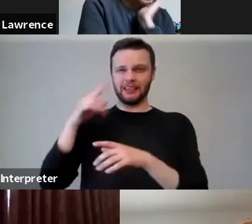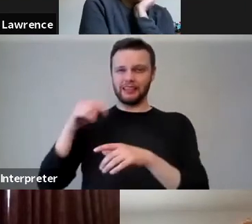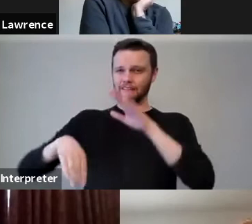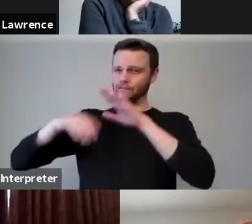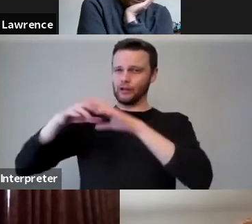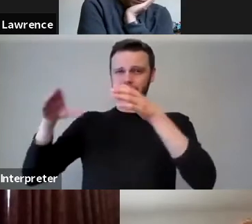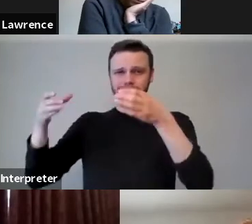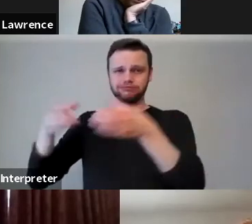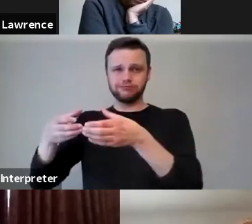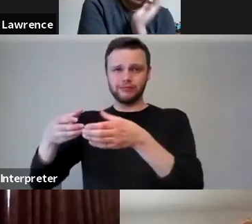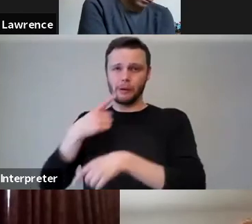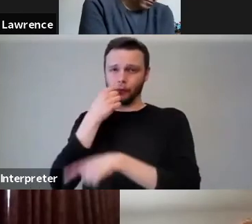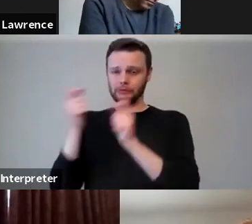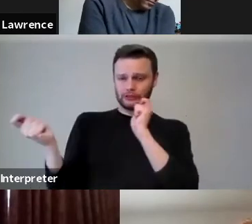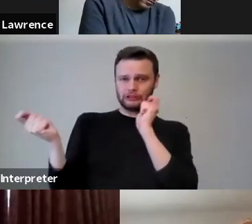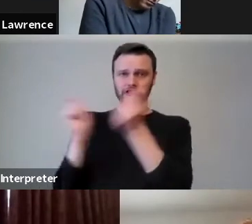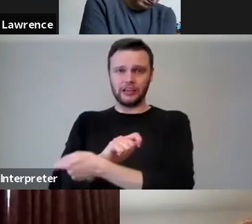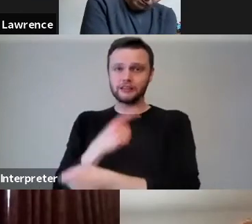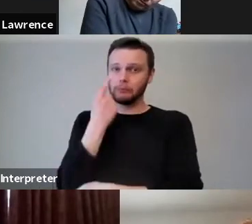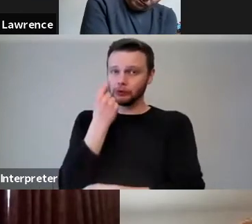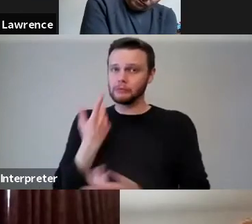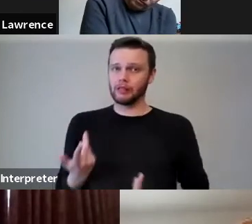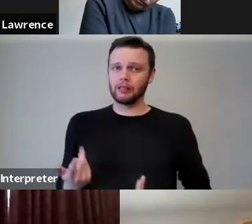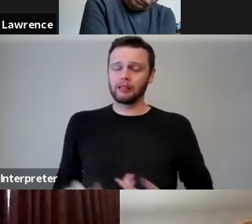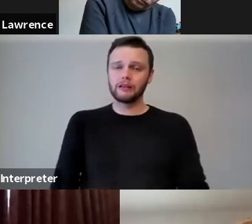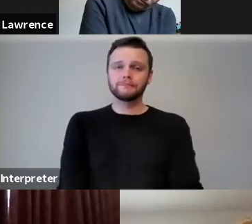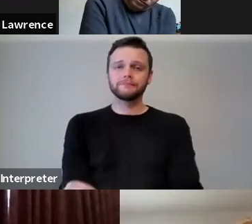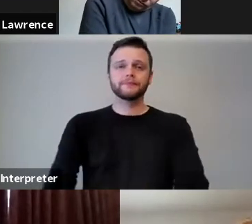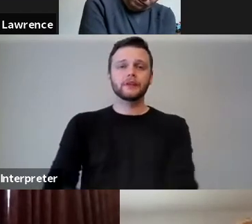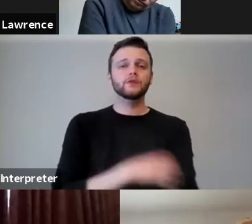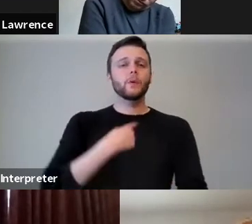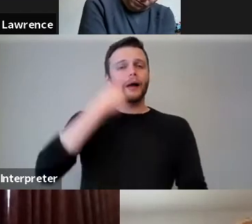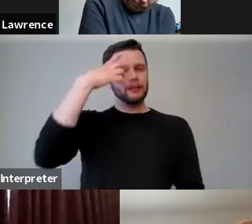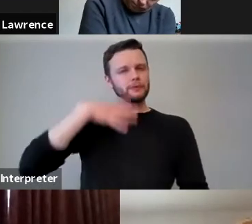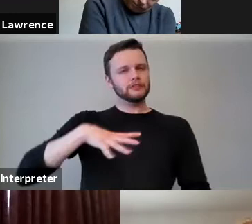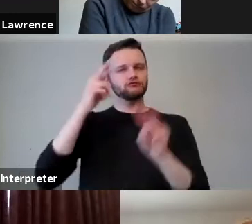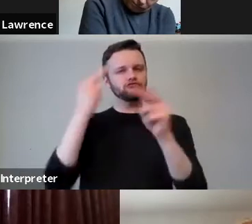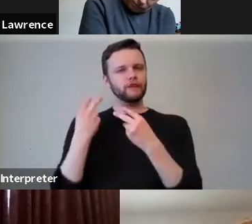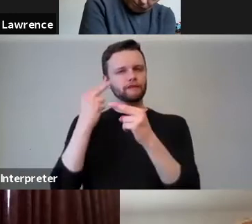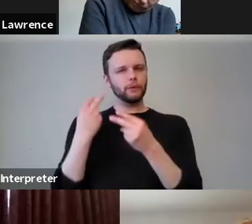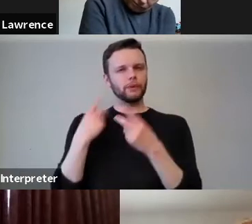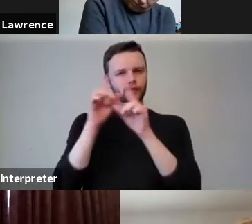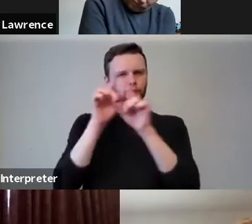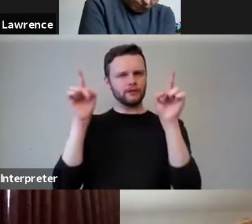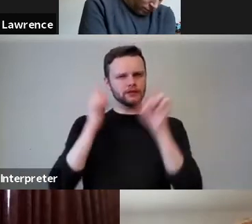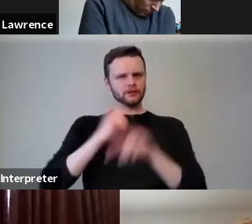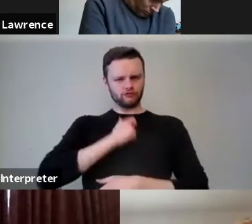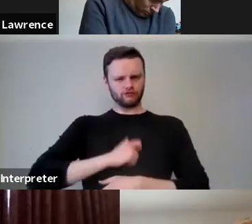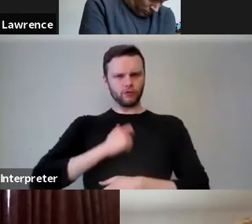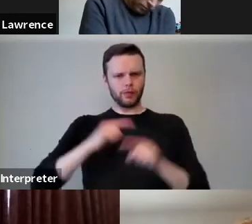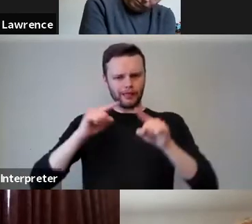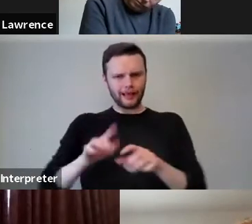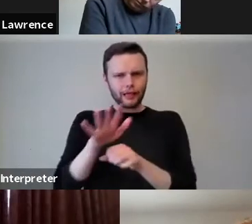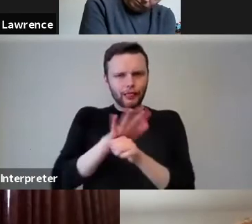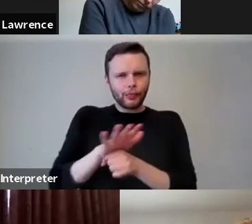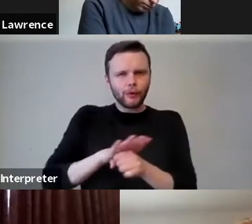is potentially going to change quite radically. So I think there needs to be a review of what the role of the university at a very local place